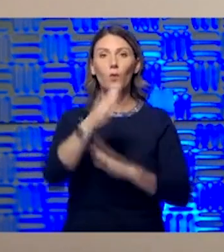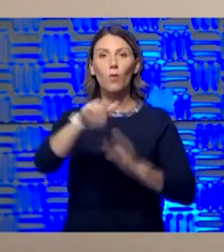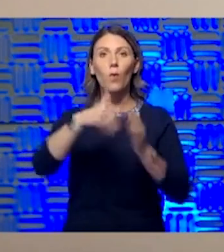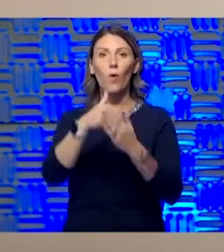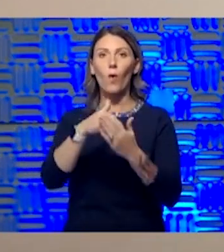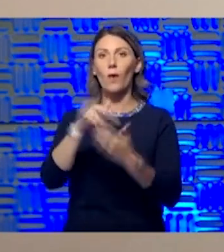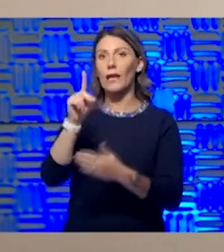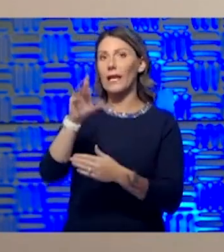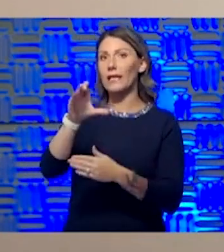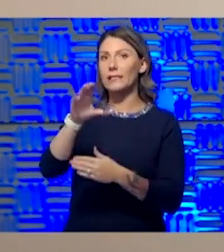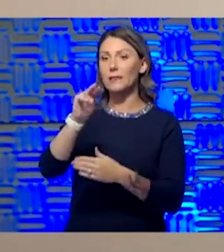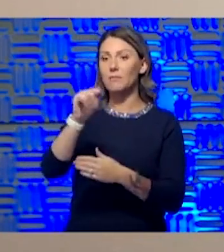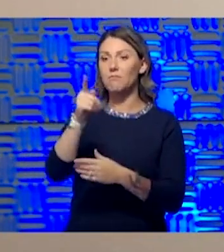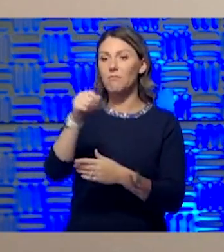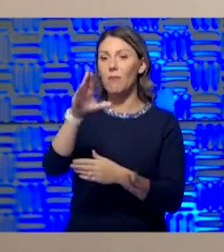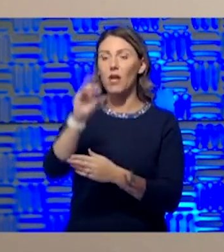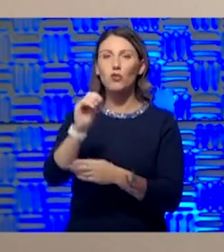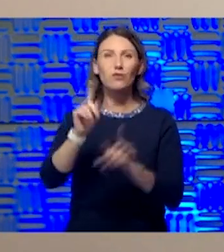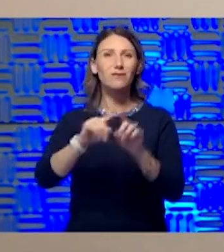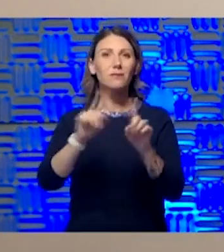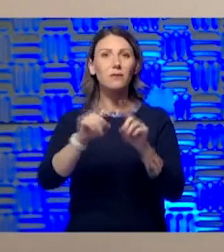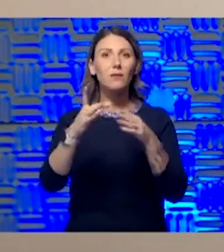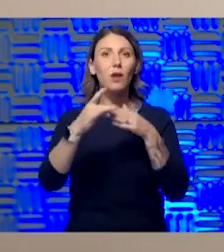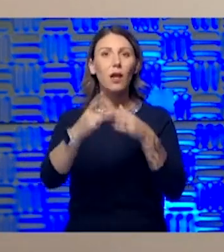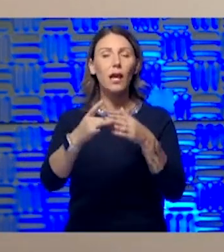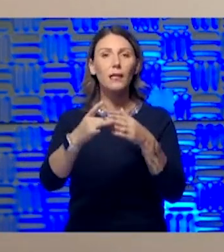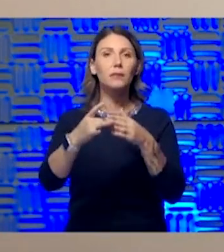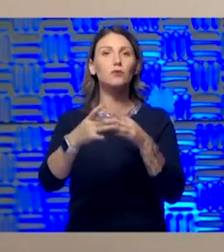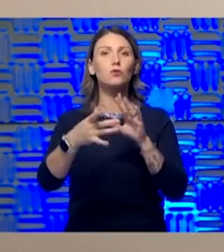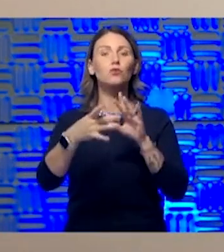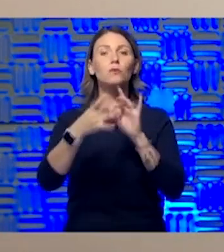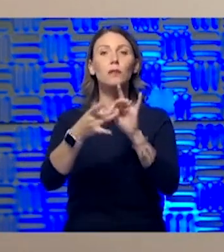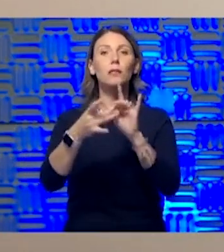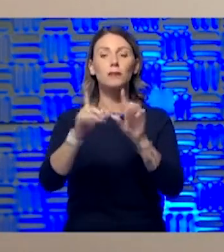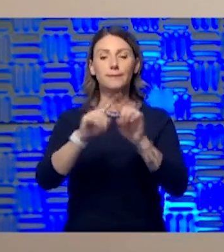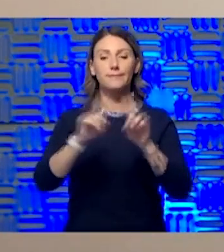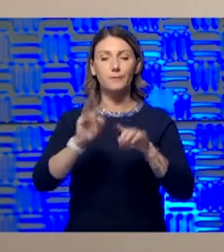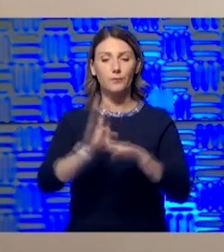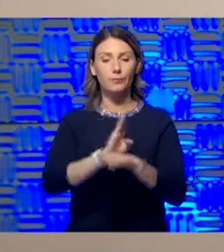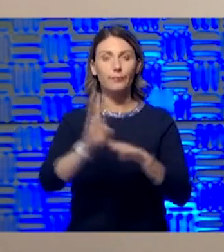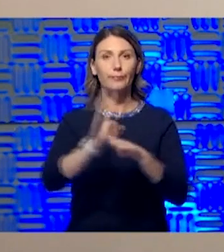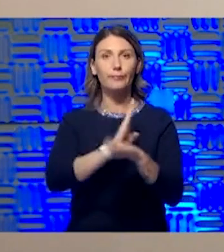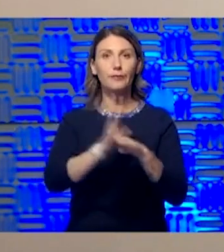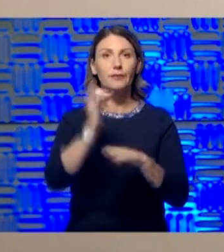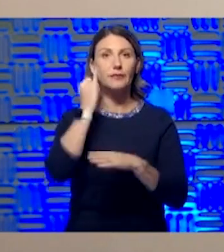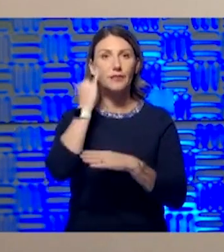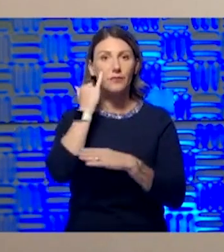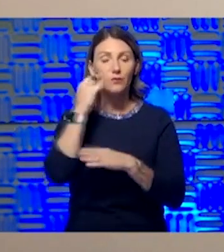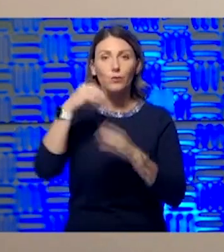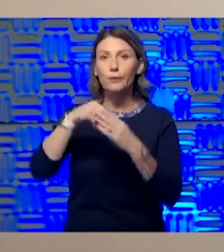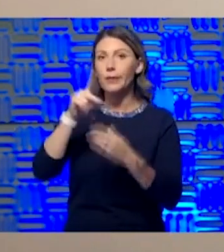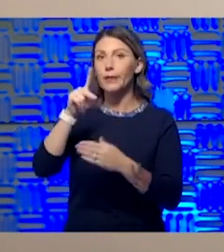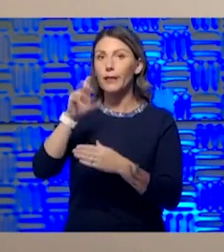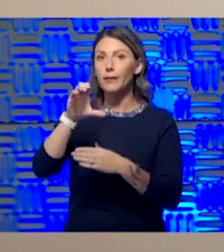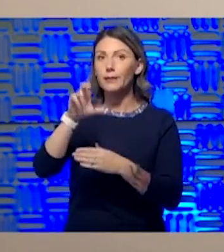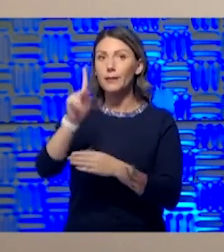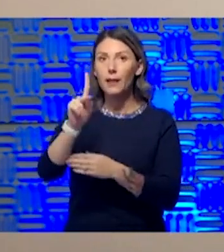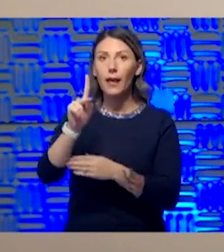a lot of specific guidance for different types of businesses in there. If people are interested in KCK and you go to